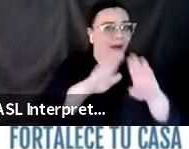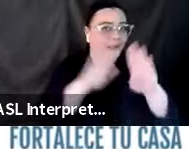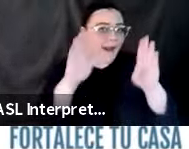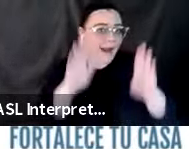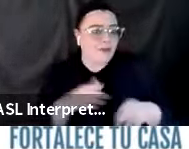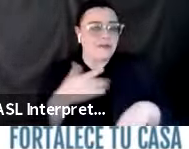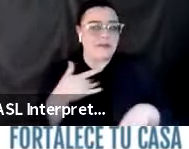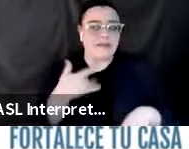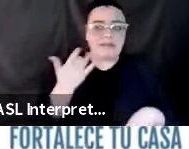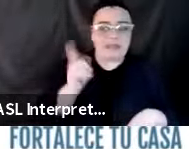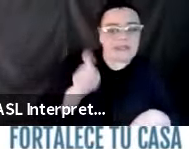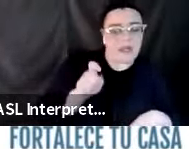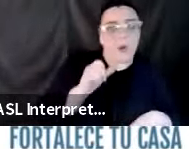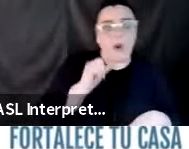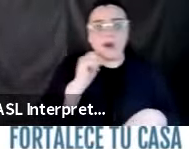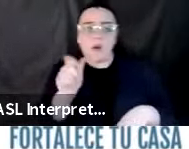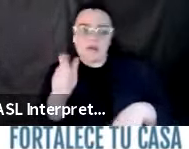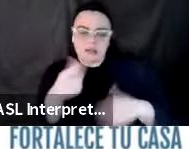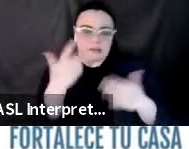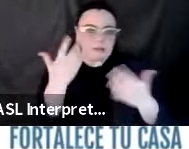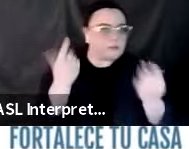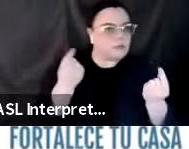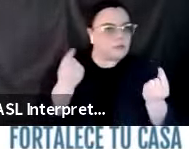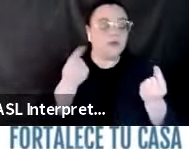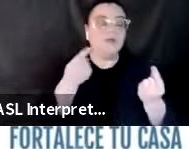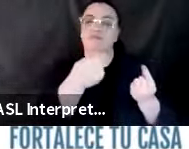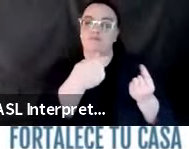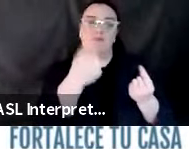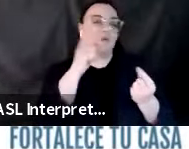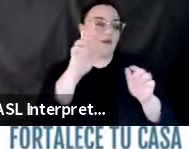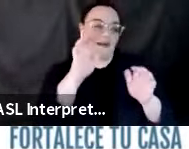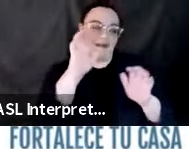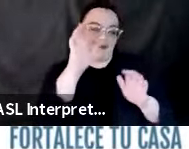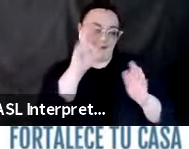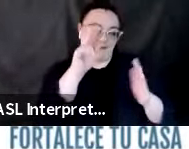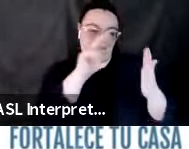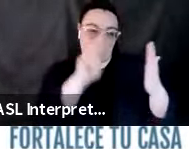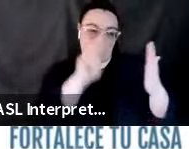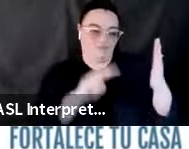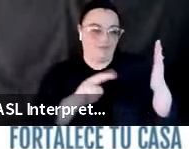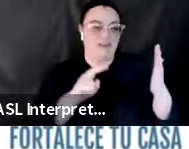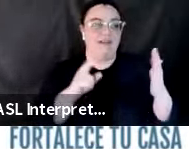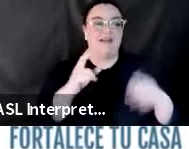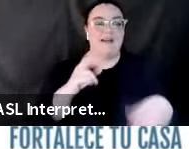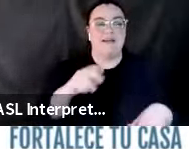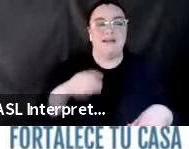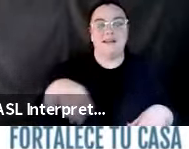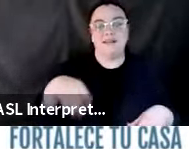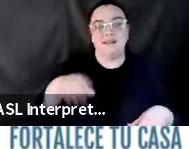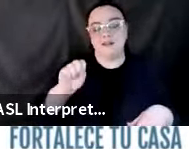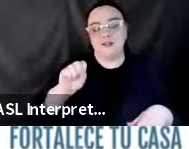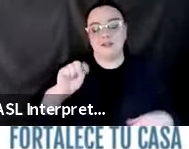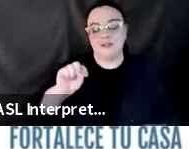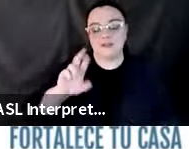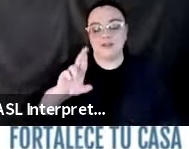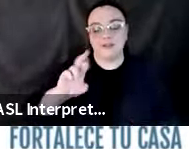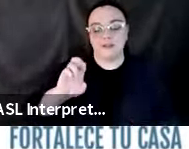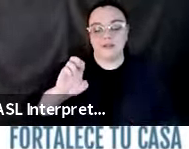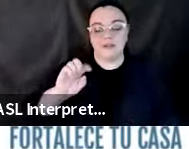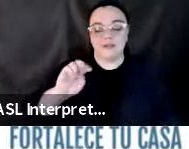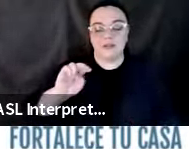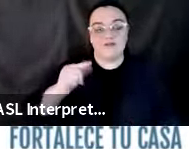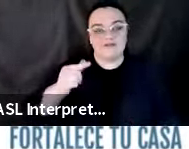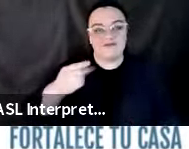more details about the California Residential Mitigation Program, you can visit StrengtheningMyHouse.com.